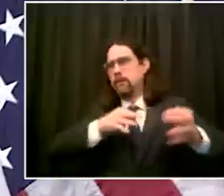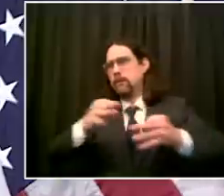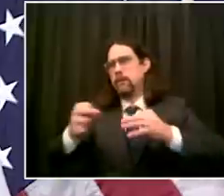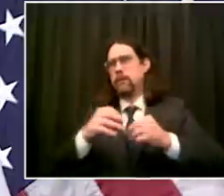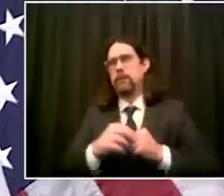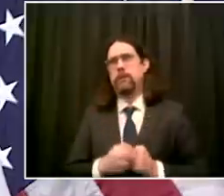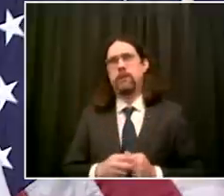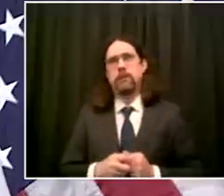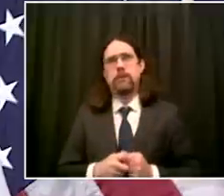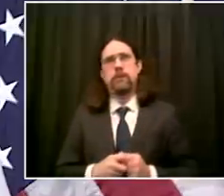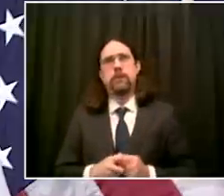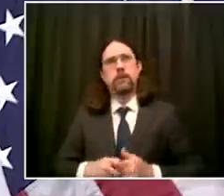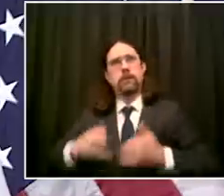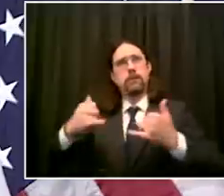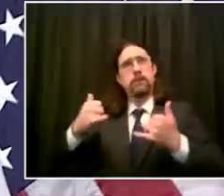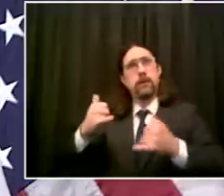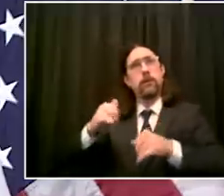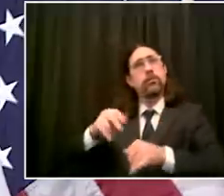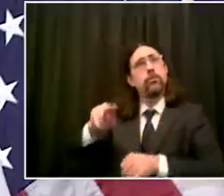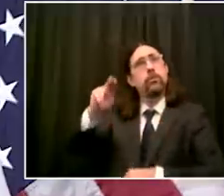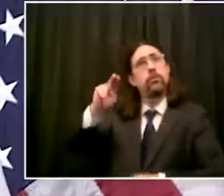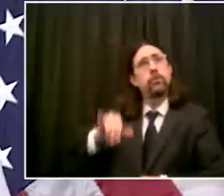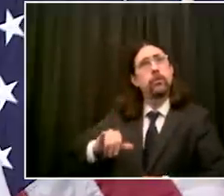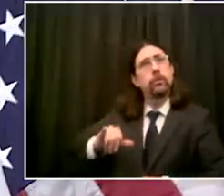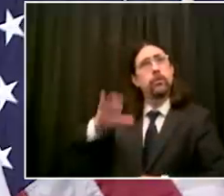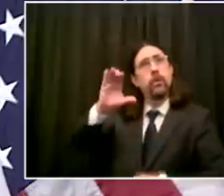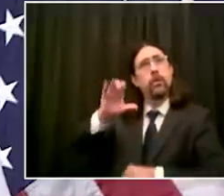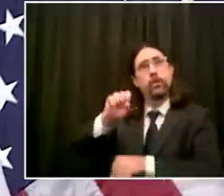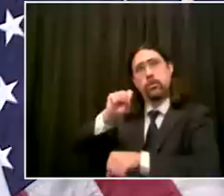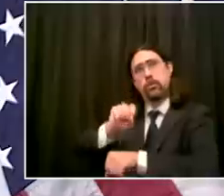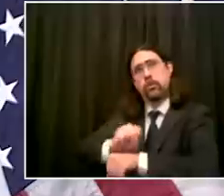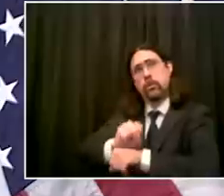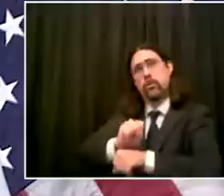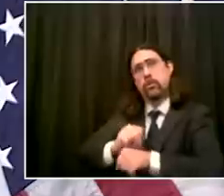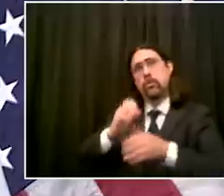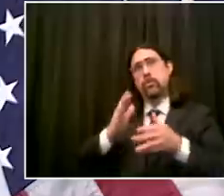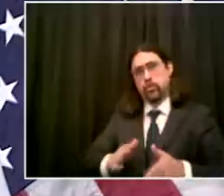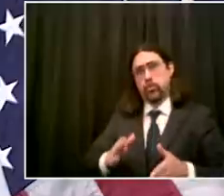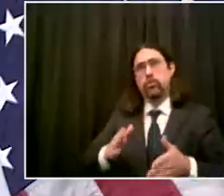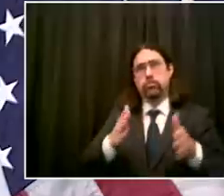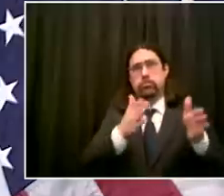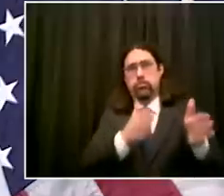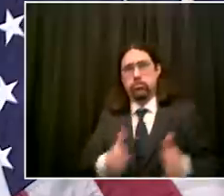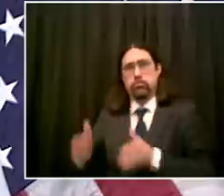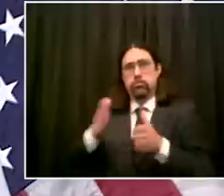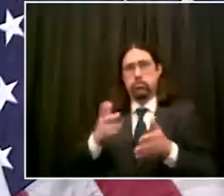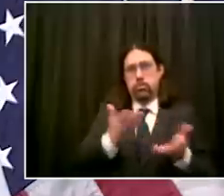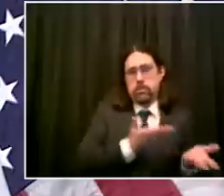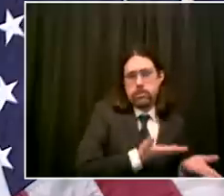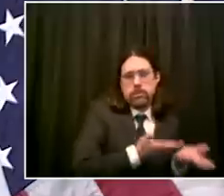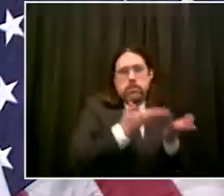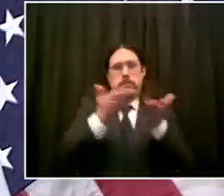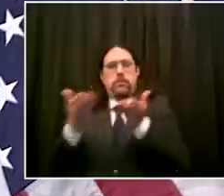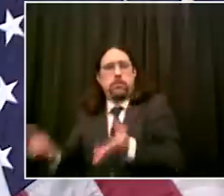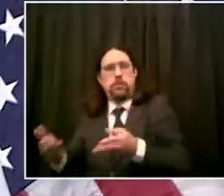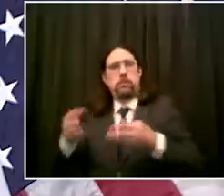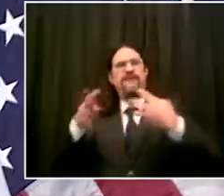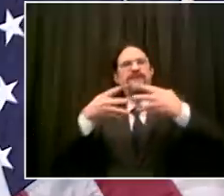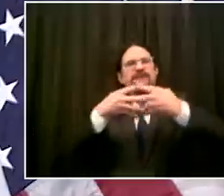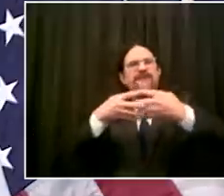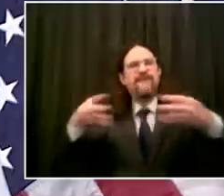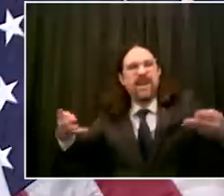so what i can tell you is my goal i keep saying it to people is folks